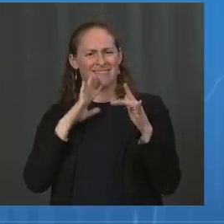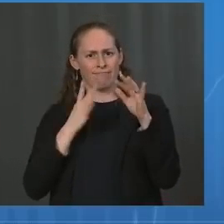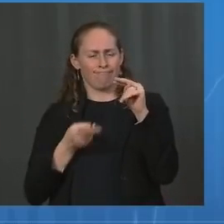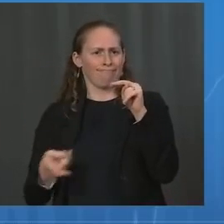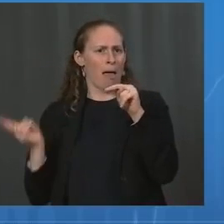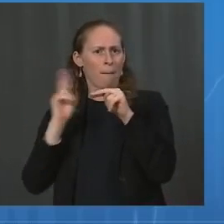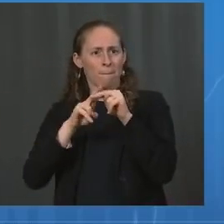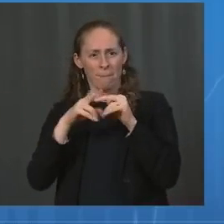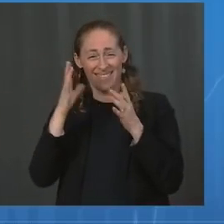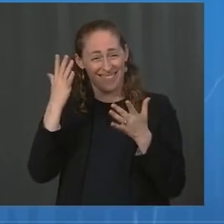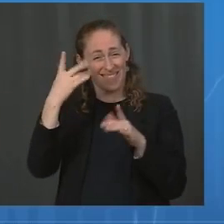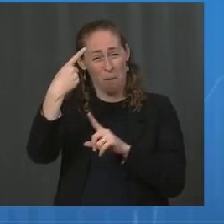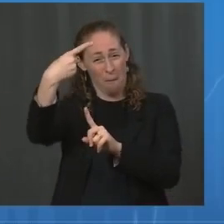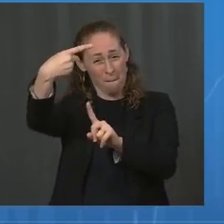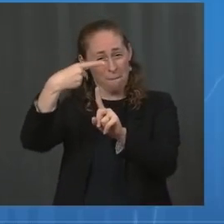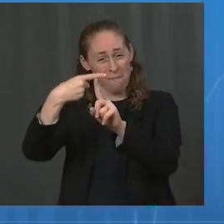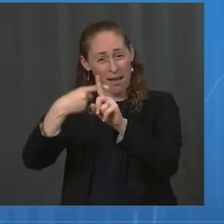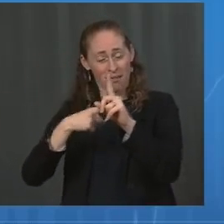than a month.